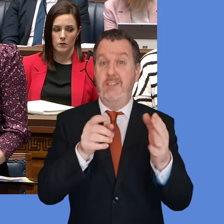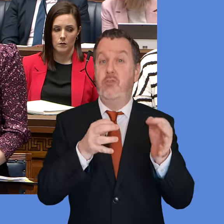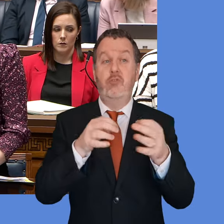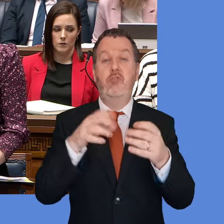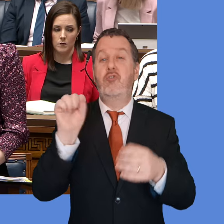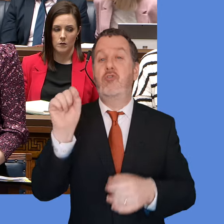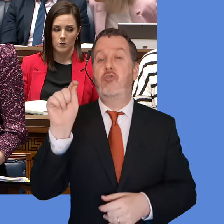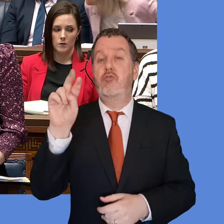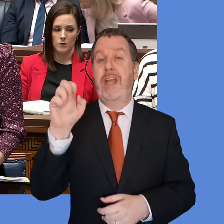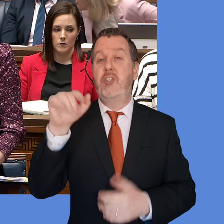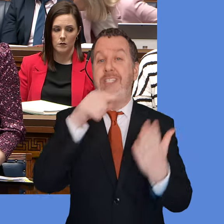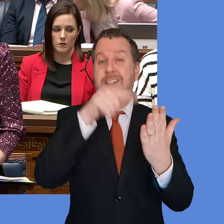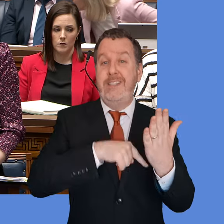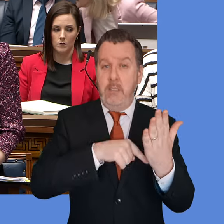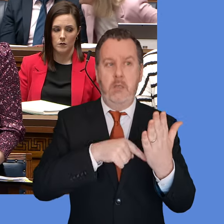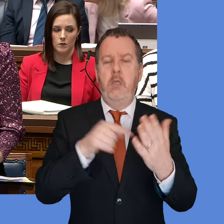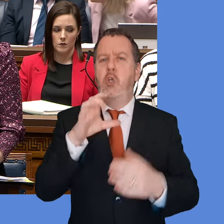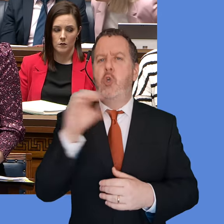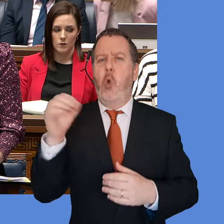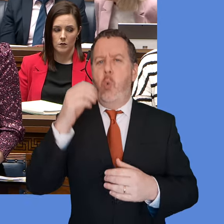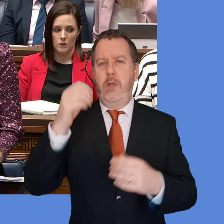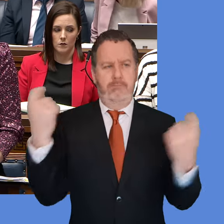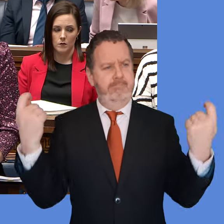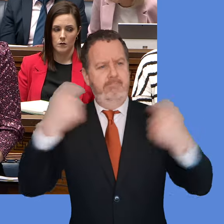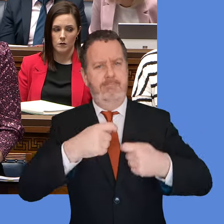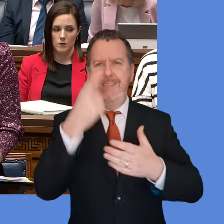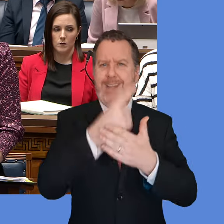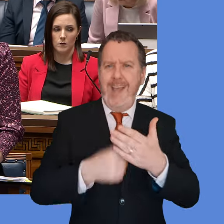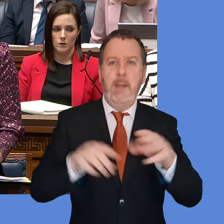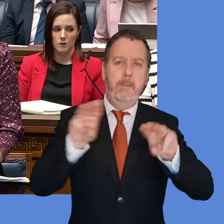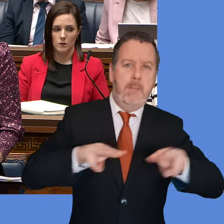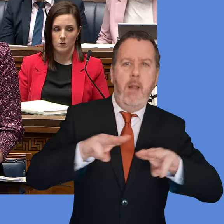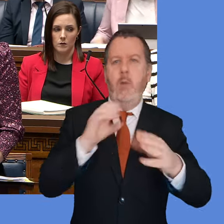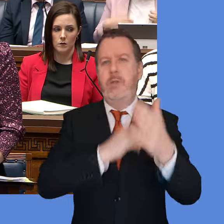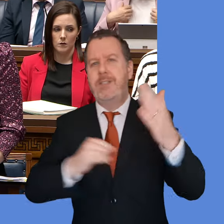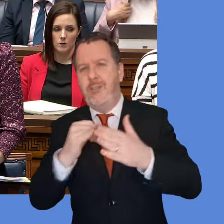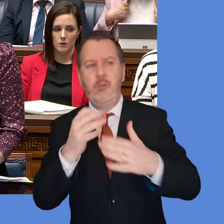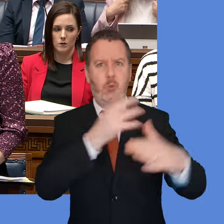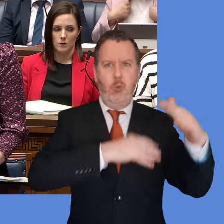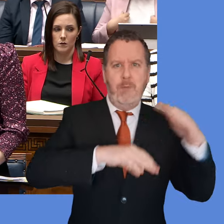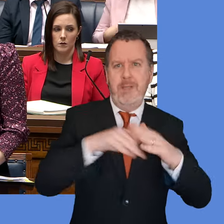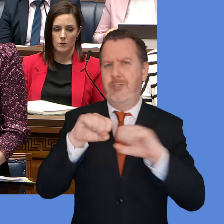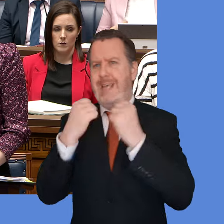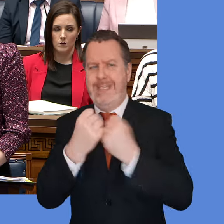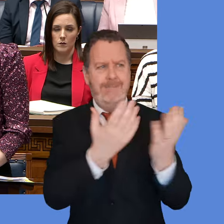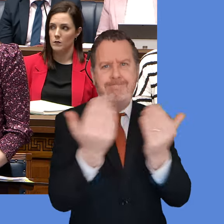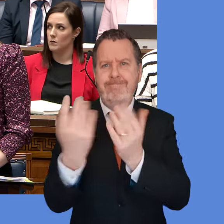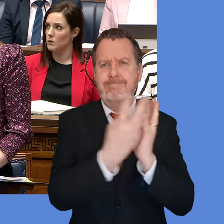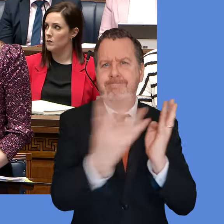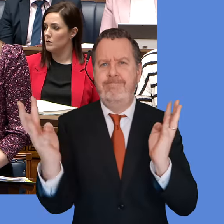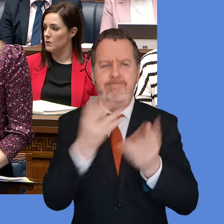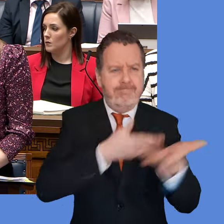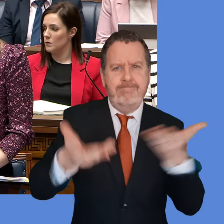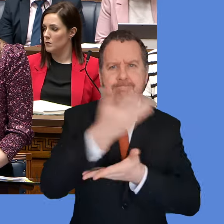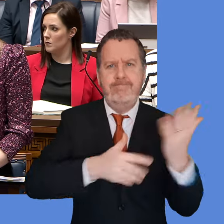has been developed through a successful co-design process involving people and organisations from right across government and society, including crucially those with